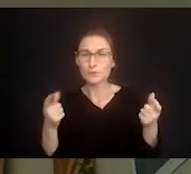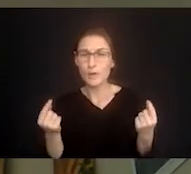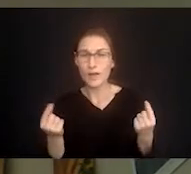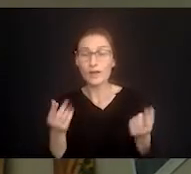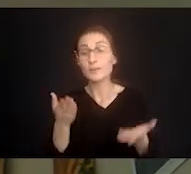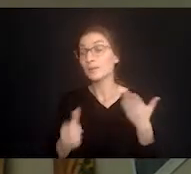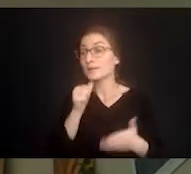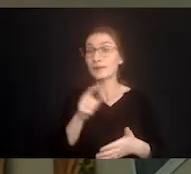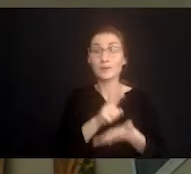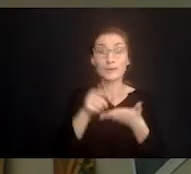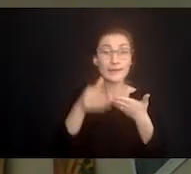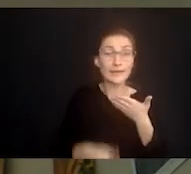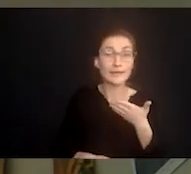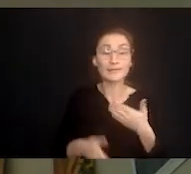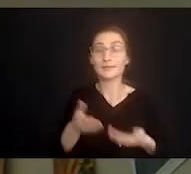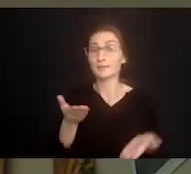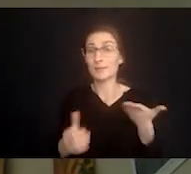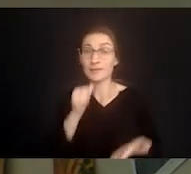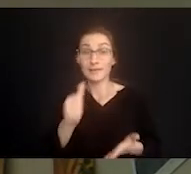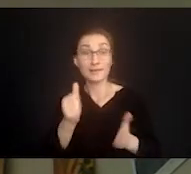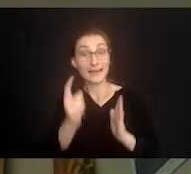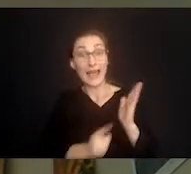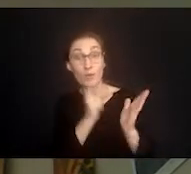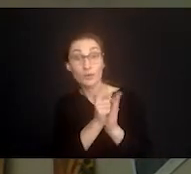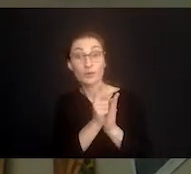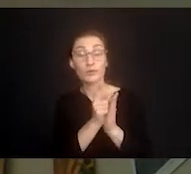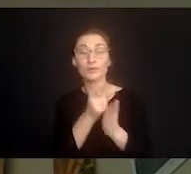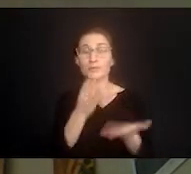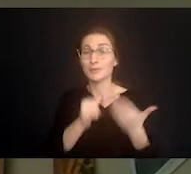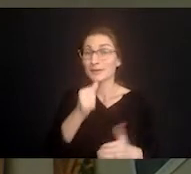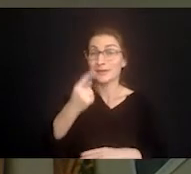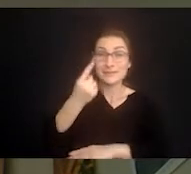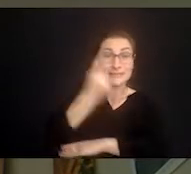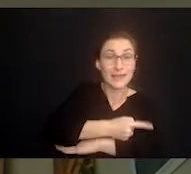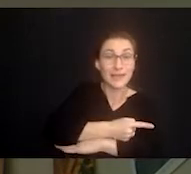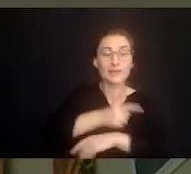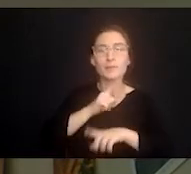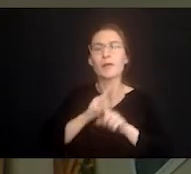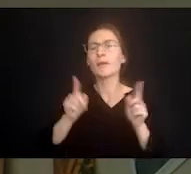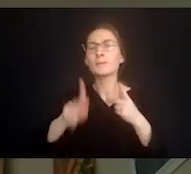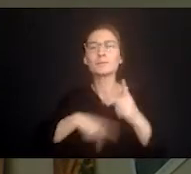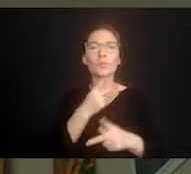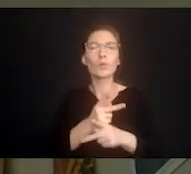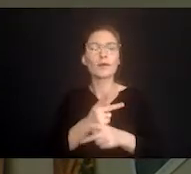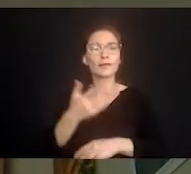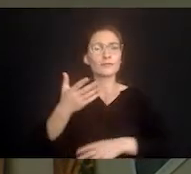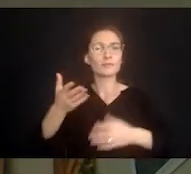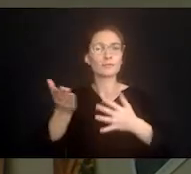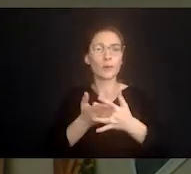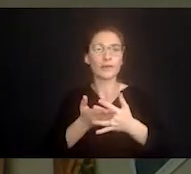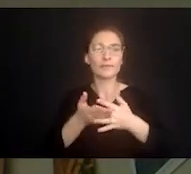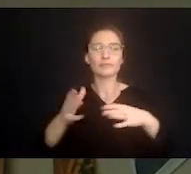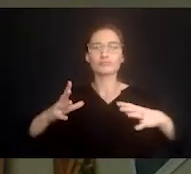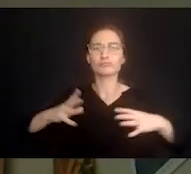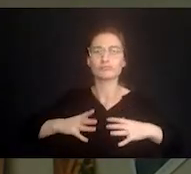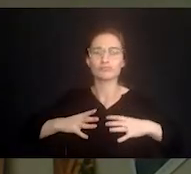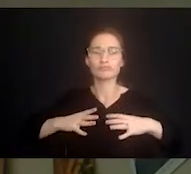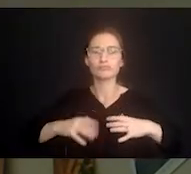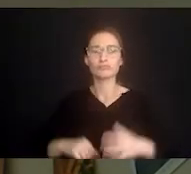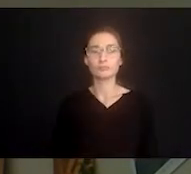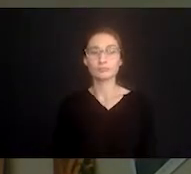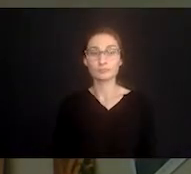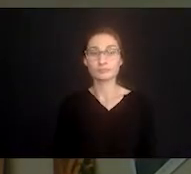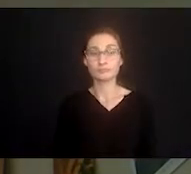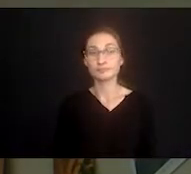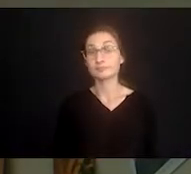weekend it may not be a full day it may not be an hour even but what kind of break can you get for a time